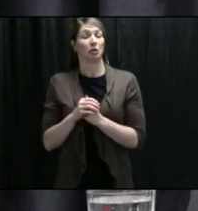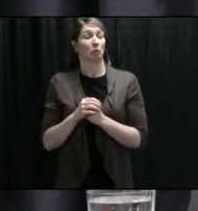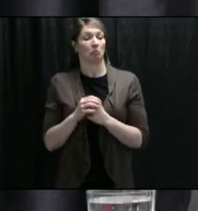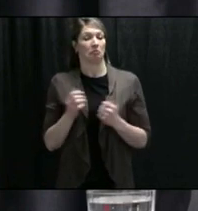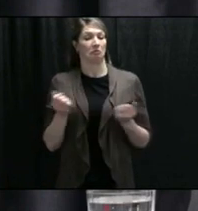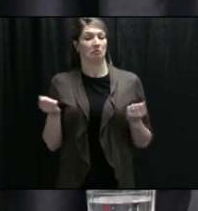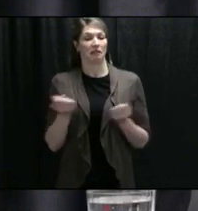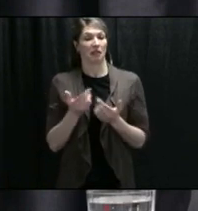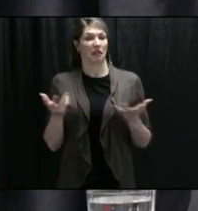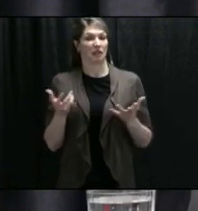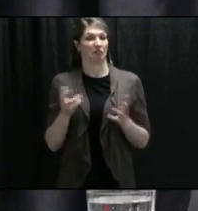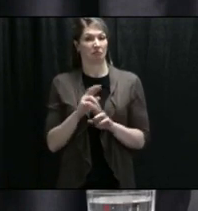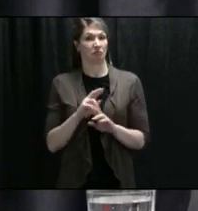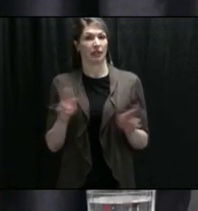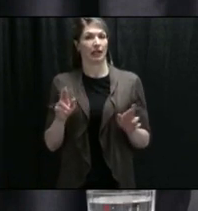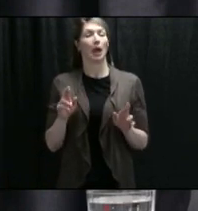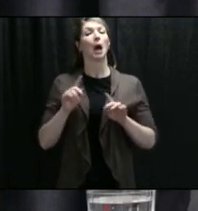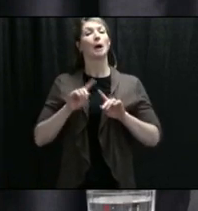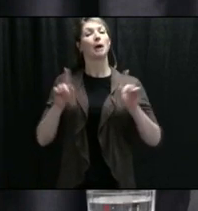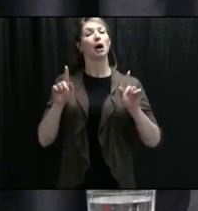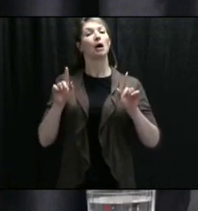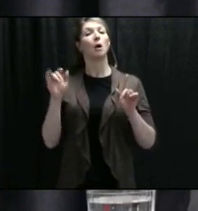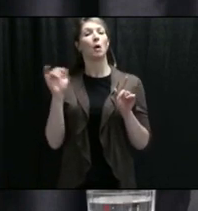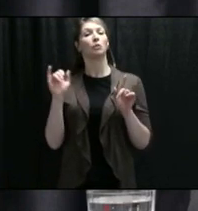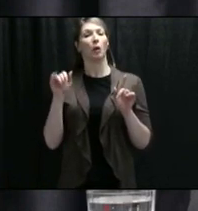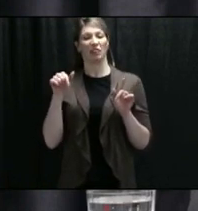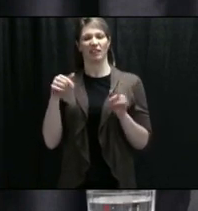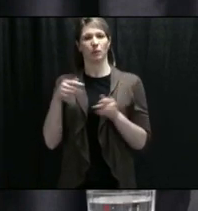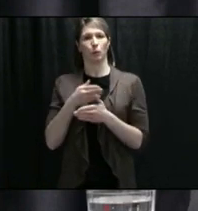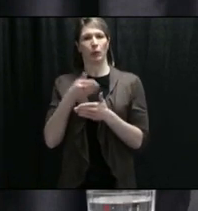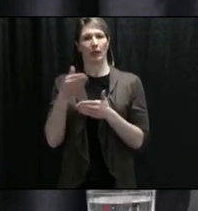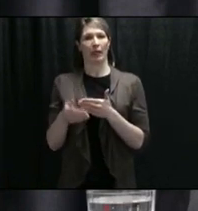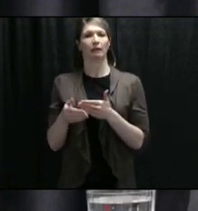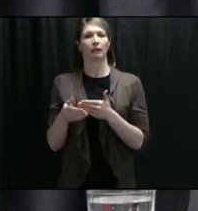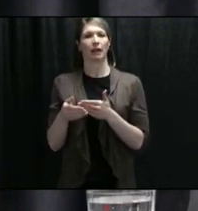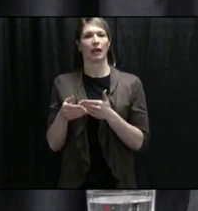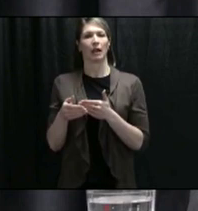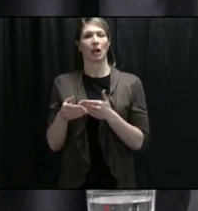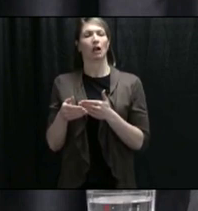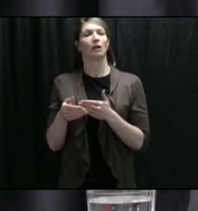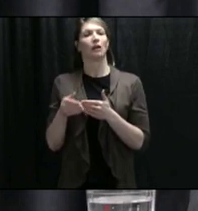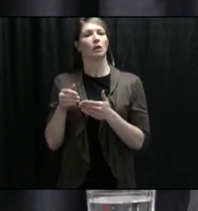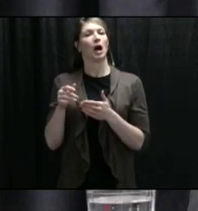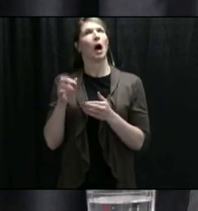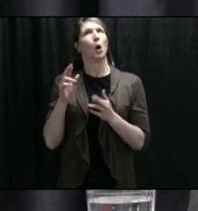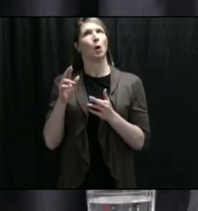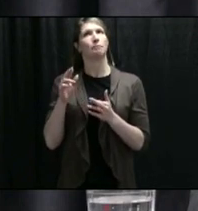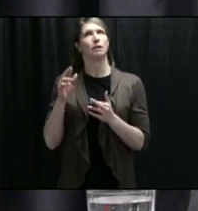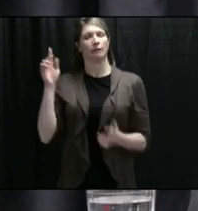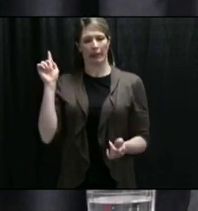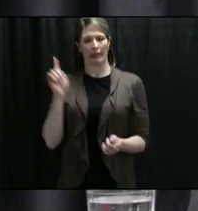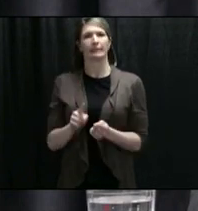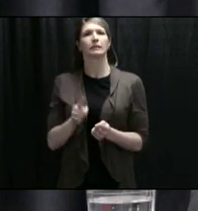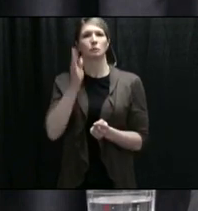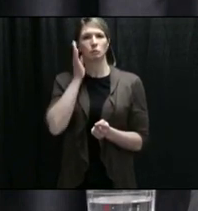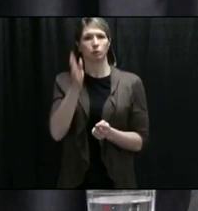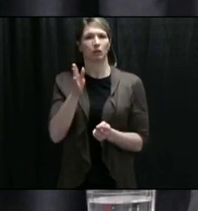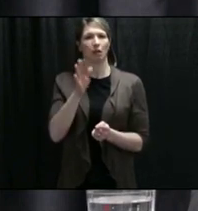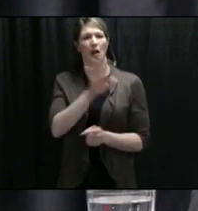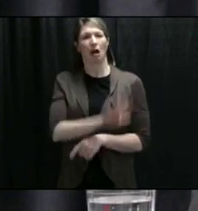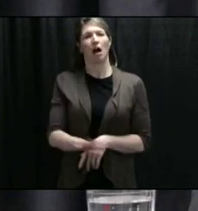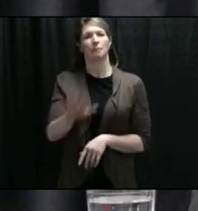that the amount of travel that's going to be required is going to be significantly reduced. We've had well over 400